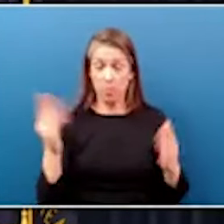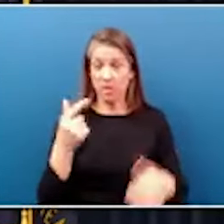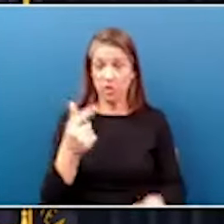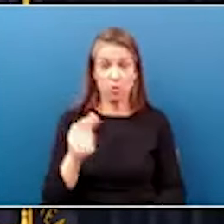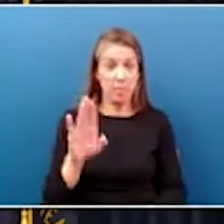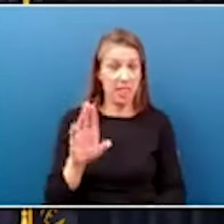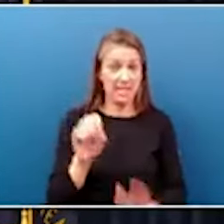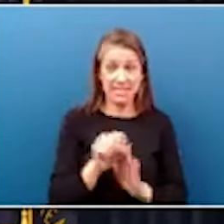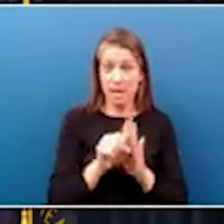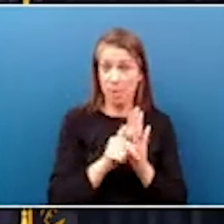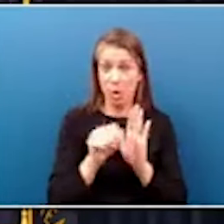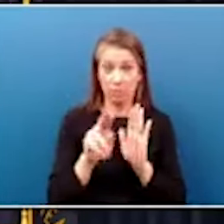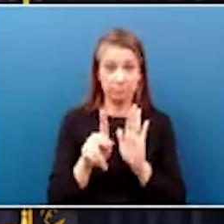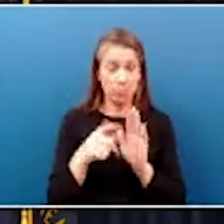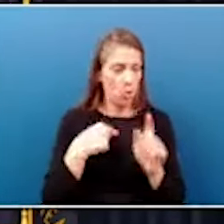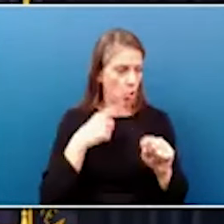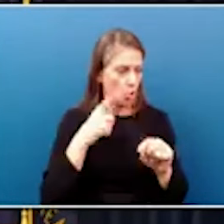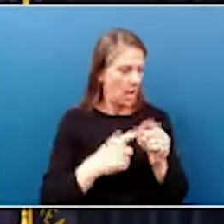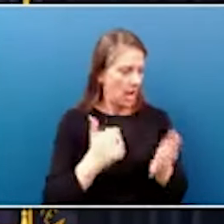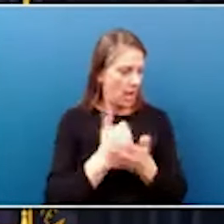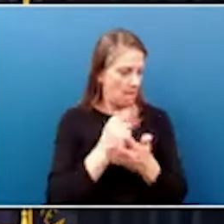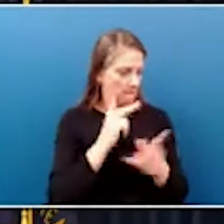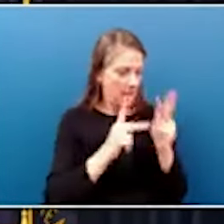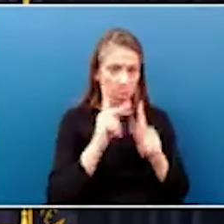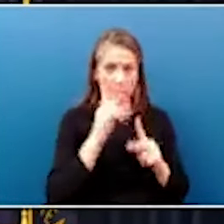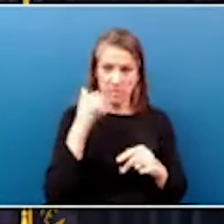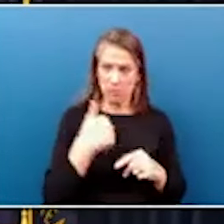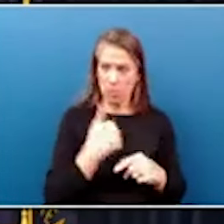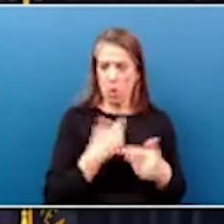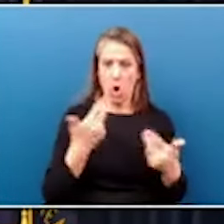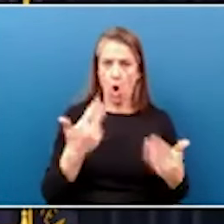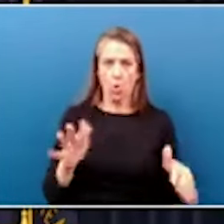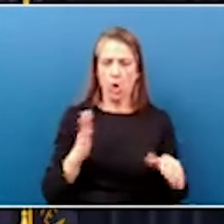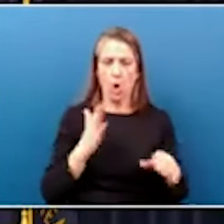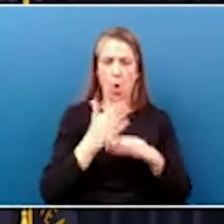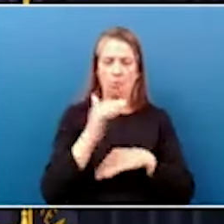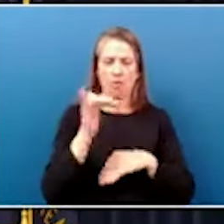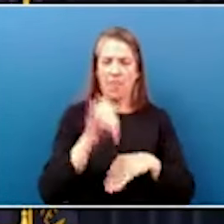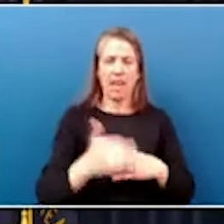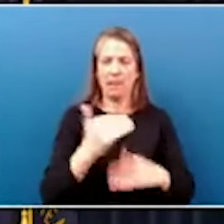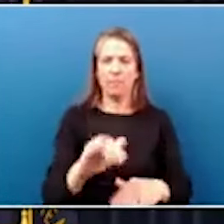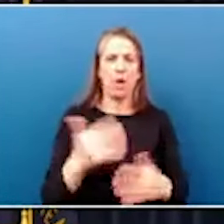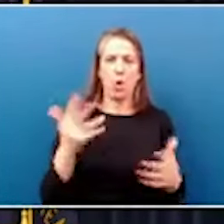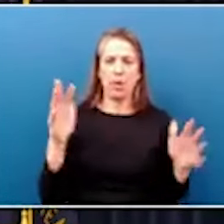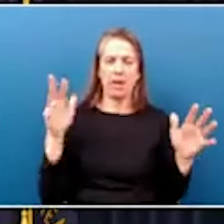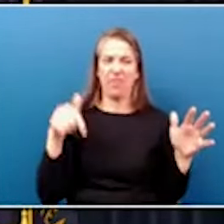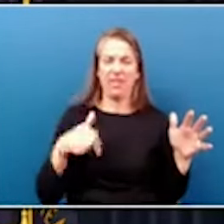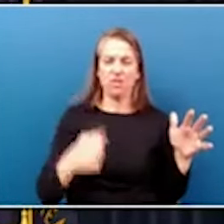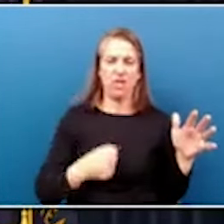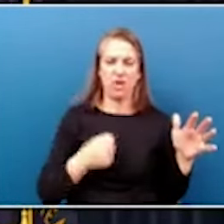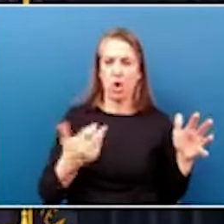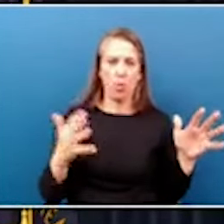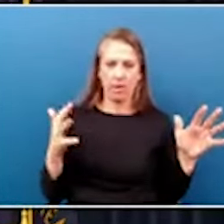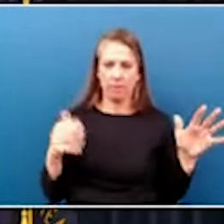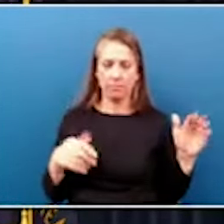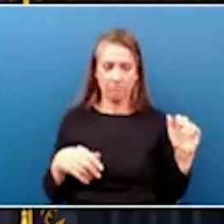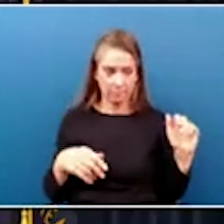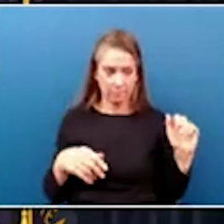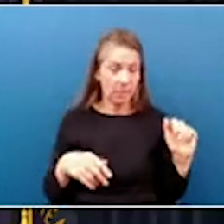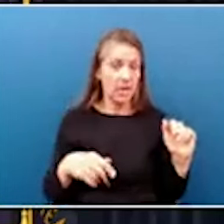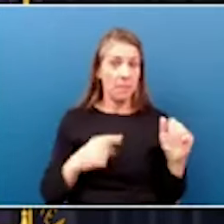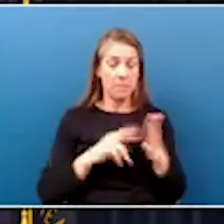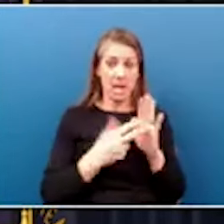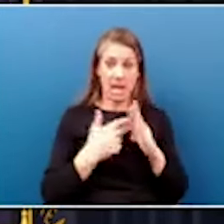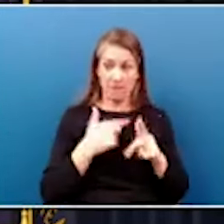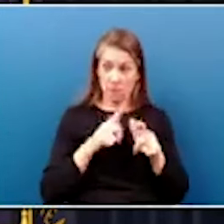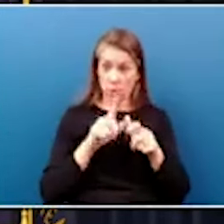not have been able to help out the people that were impacted because we were already over that amount in this fiscal year. What it means is we'd have a tornado, our